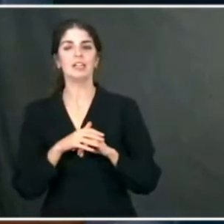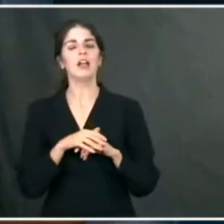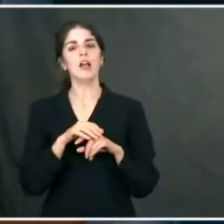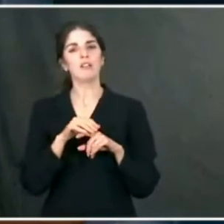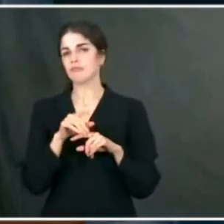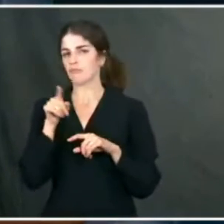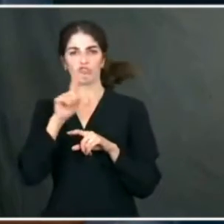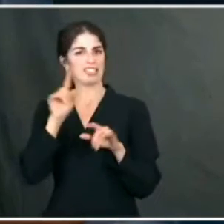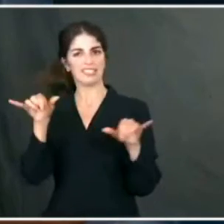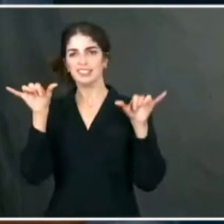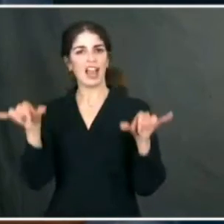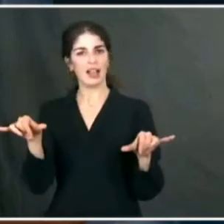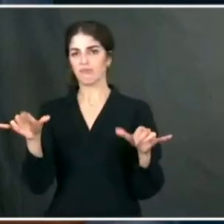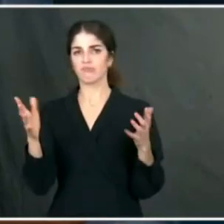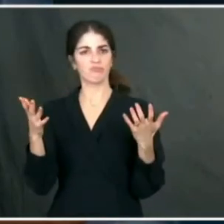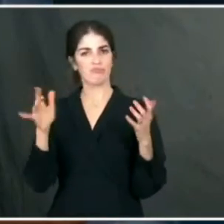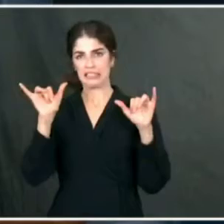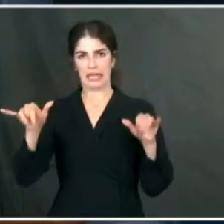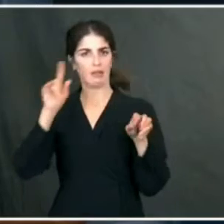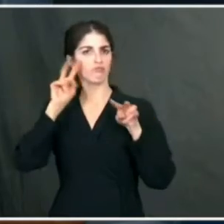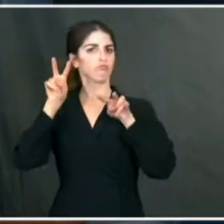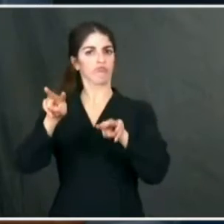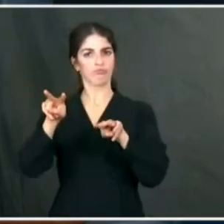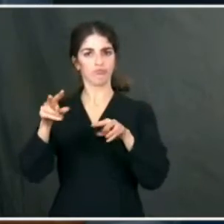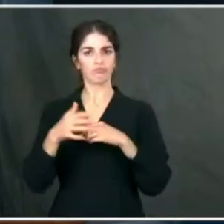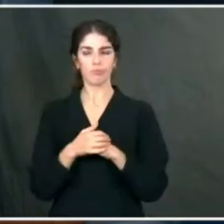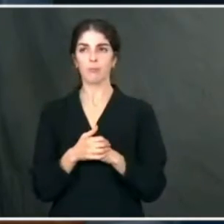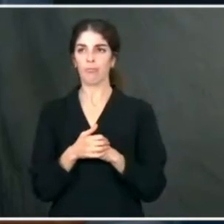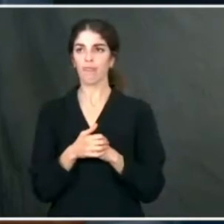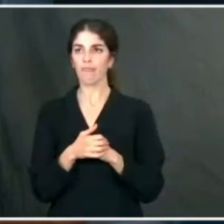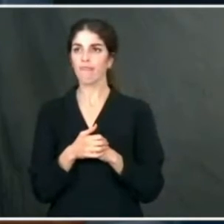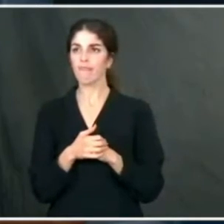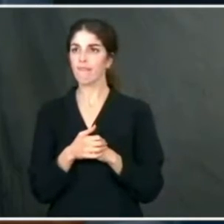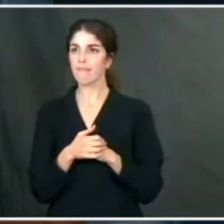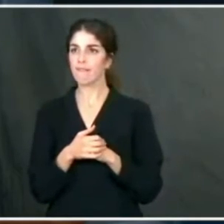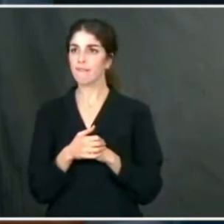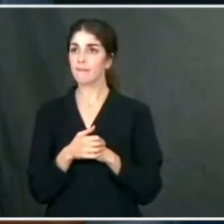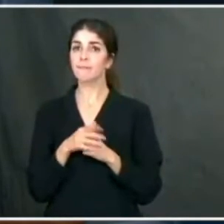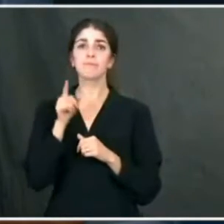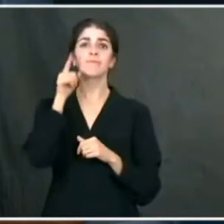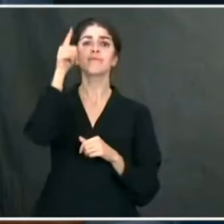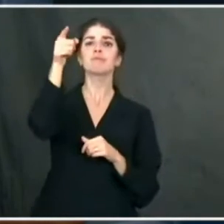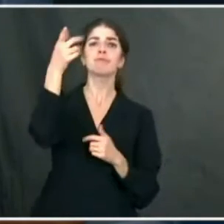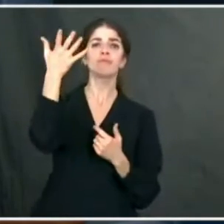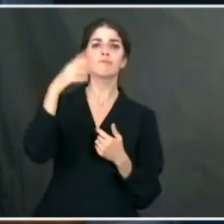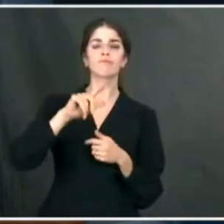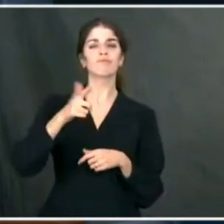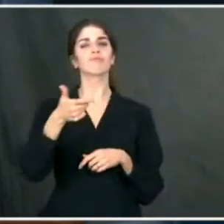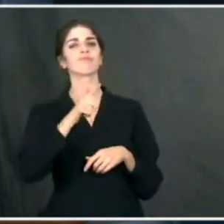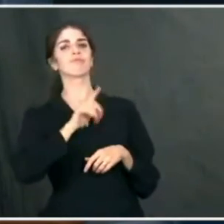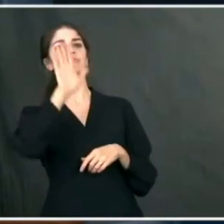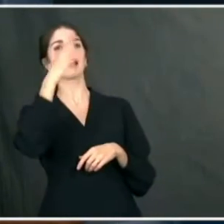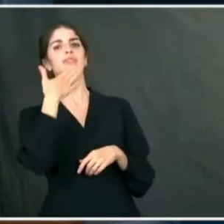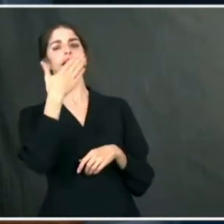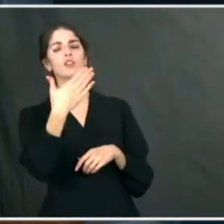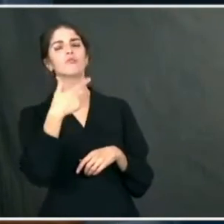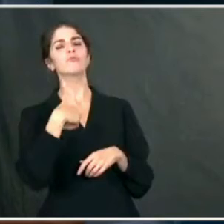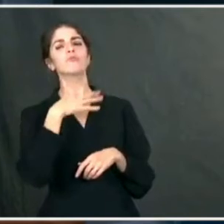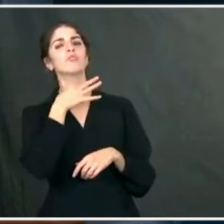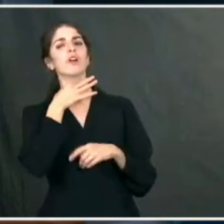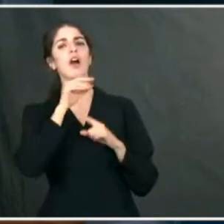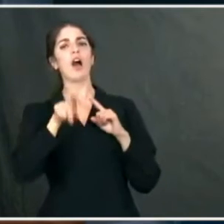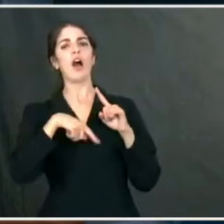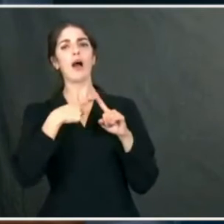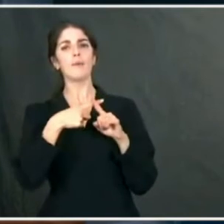in his view and he was delivering on a promise he made to the American public during the campaign. Go ahead all the way in the back. Thank you. I wanted to ask you about